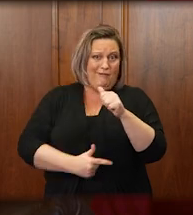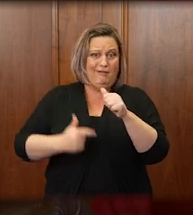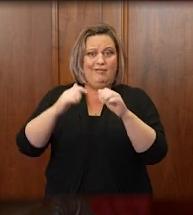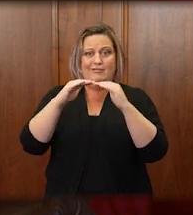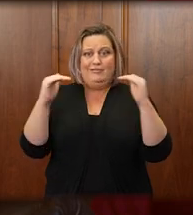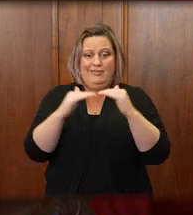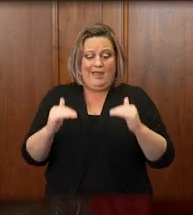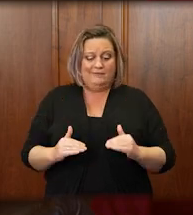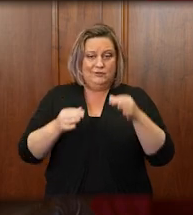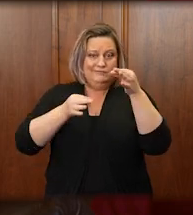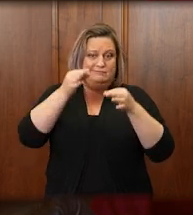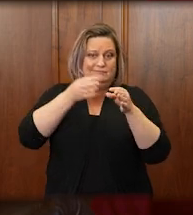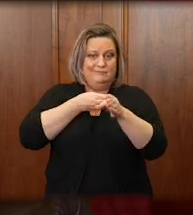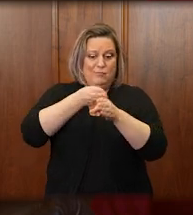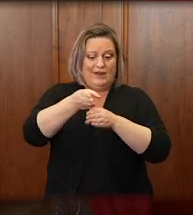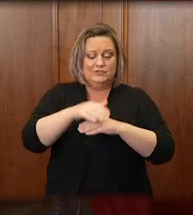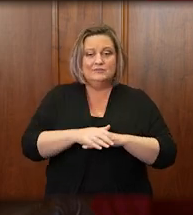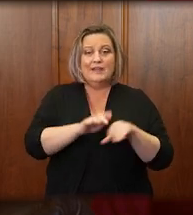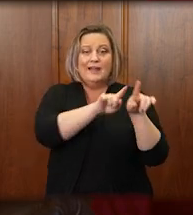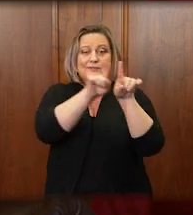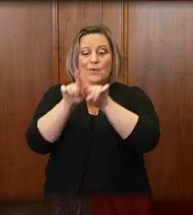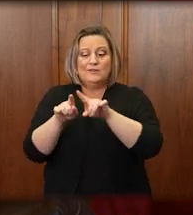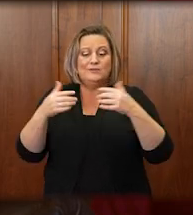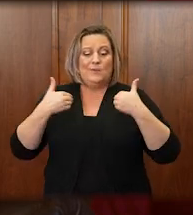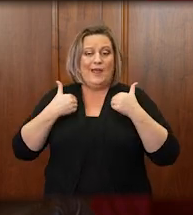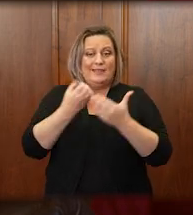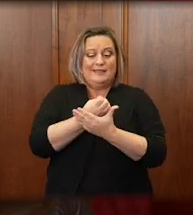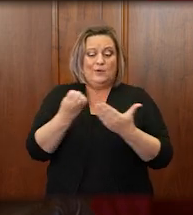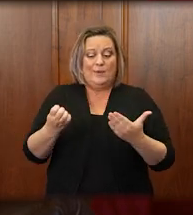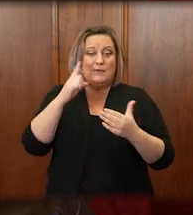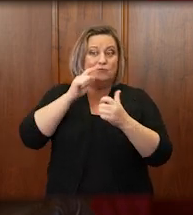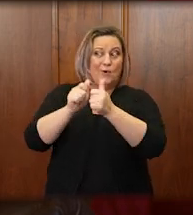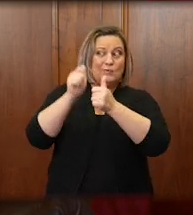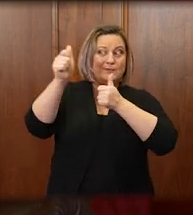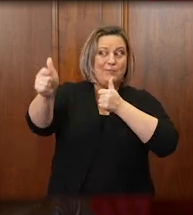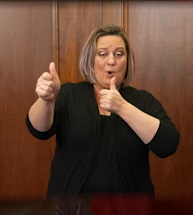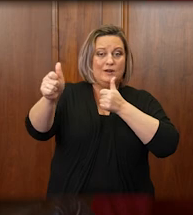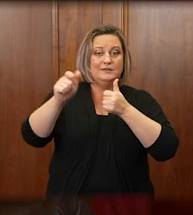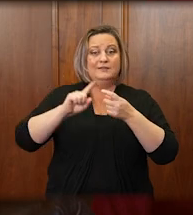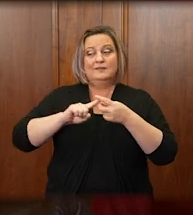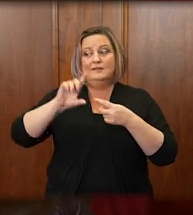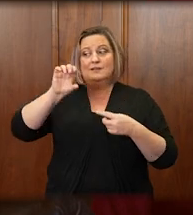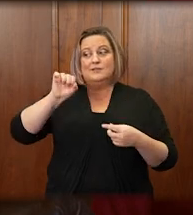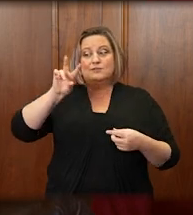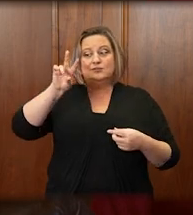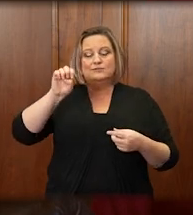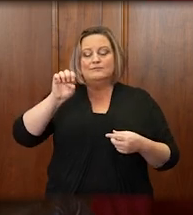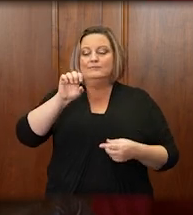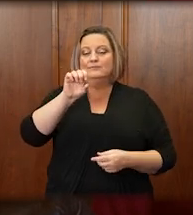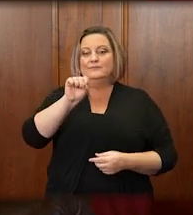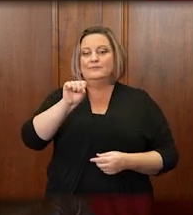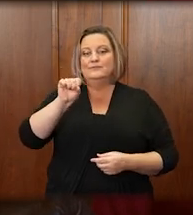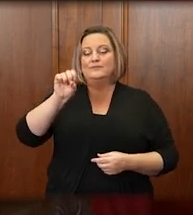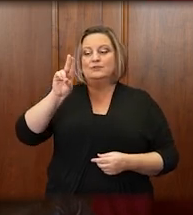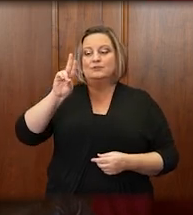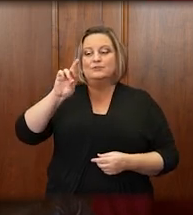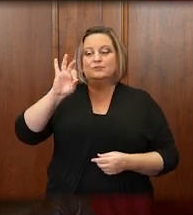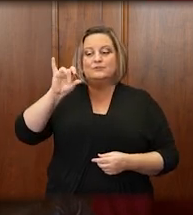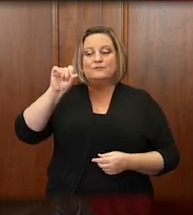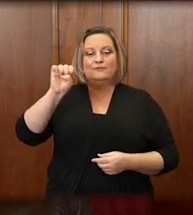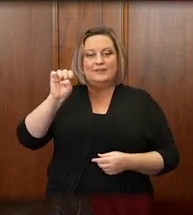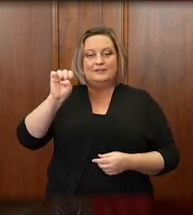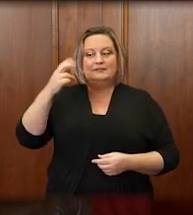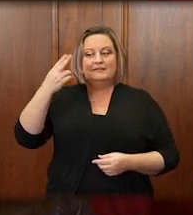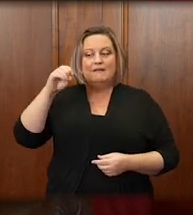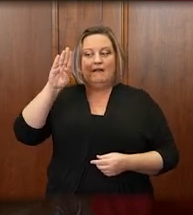And we had equipment to allow in courtroom and remote use, including surface hubs, which are simply computers with very large